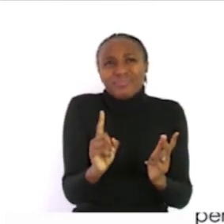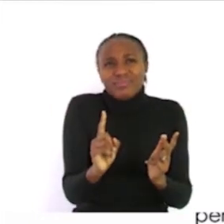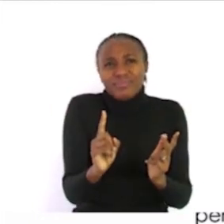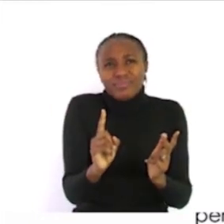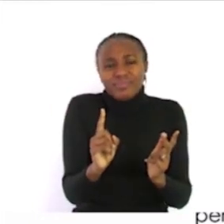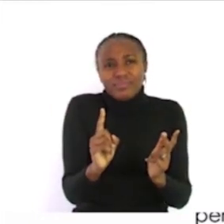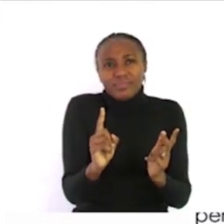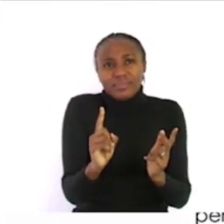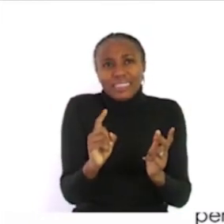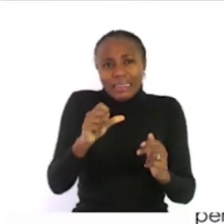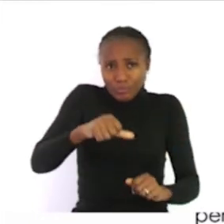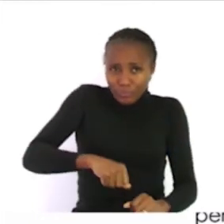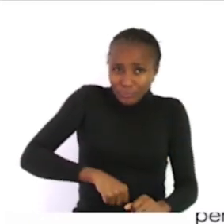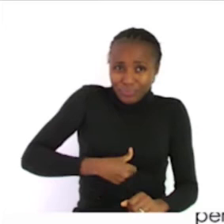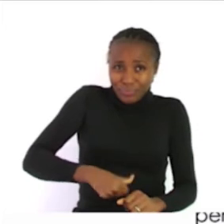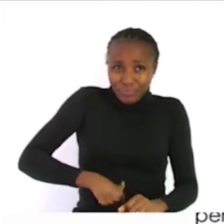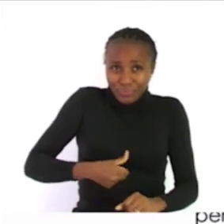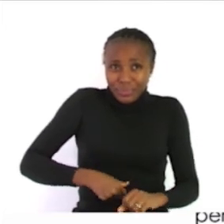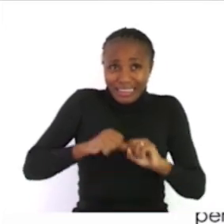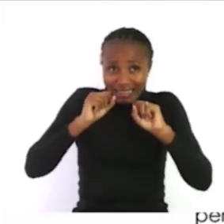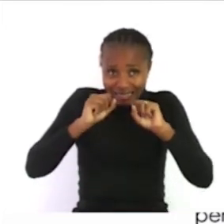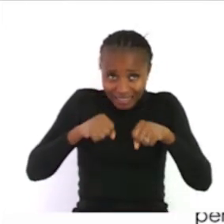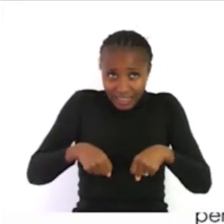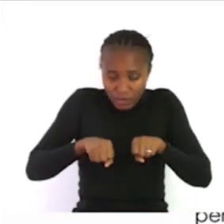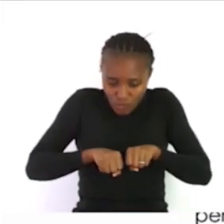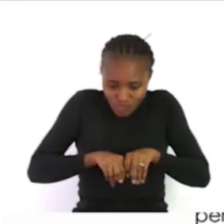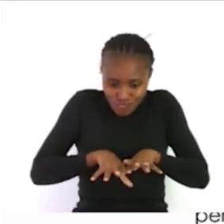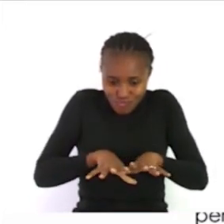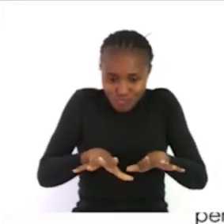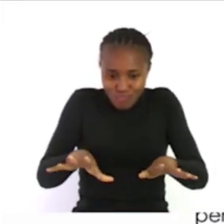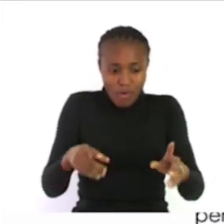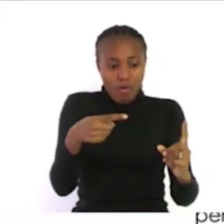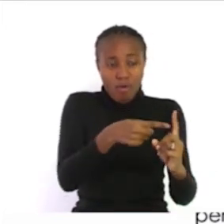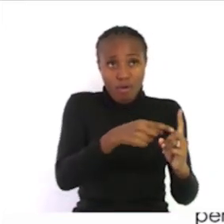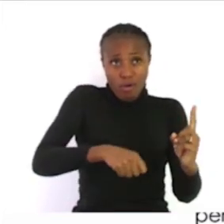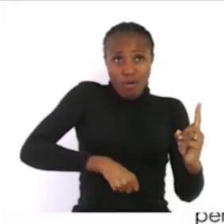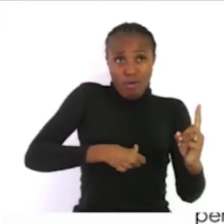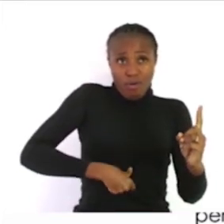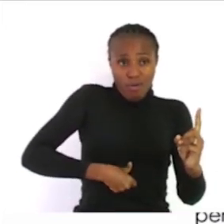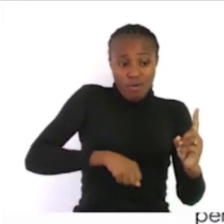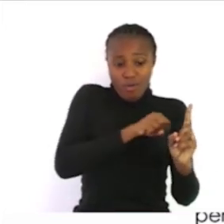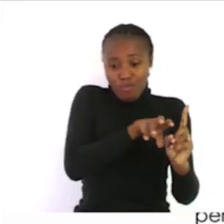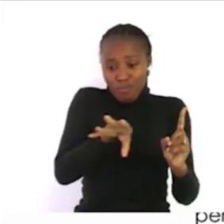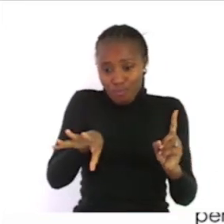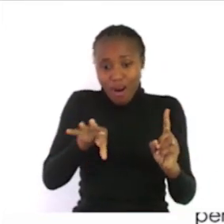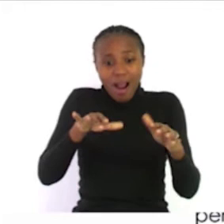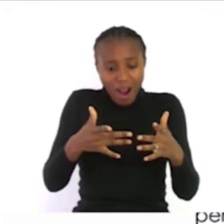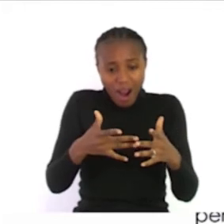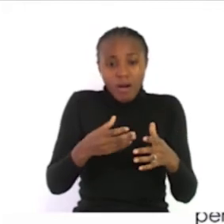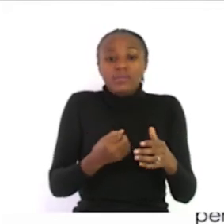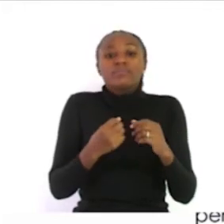it is an illness that can spread from an infected person through saliva droplets from